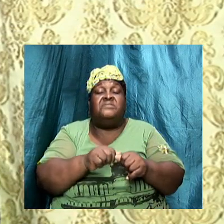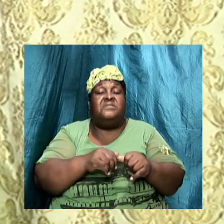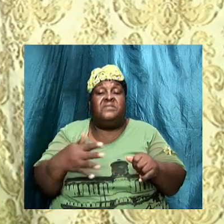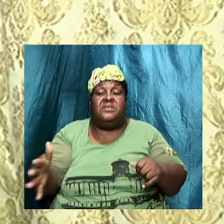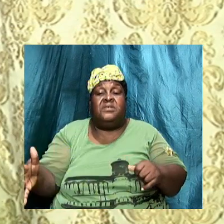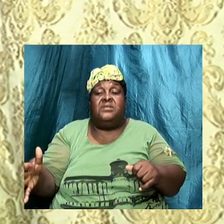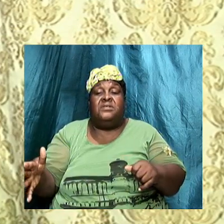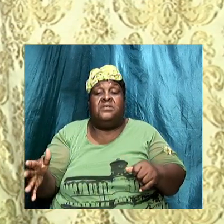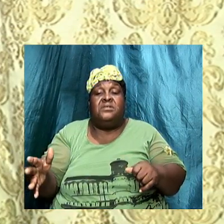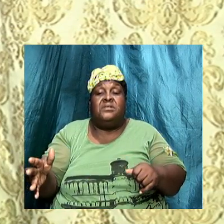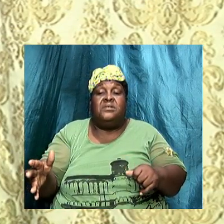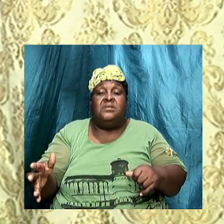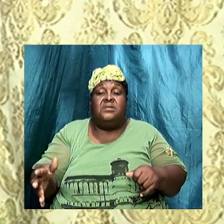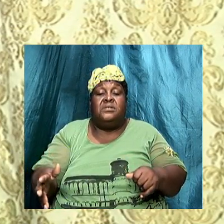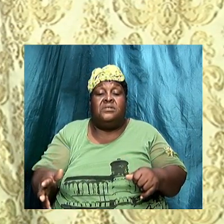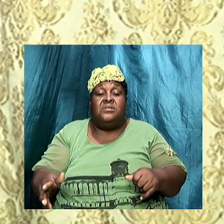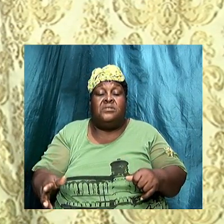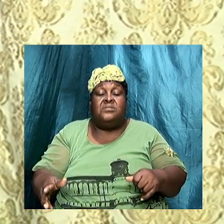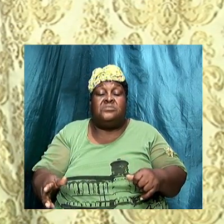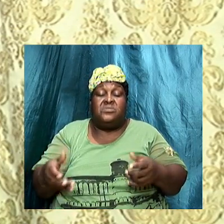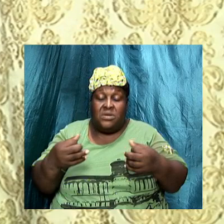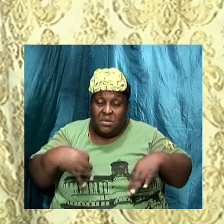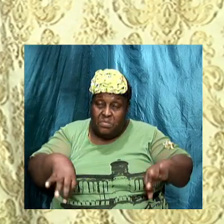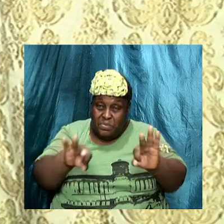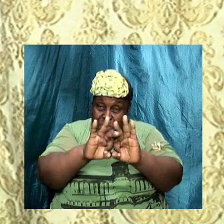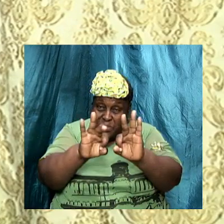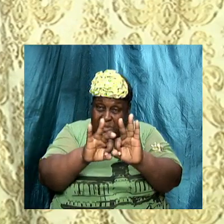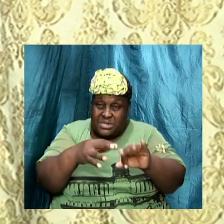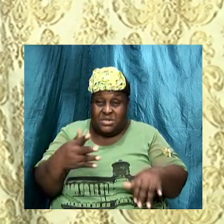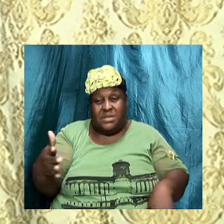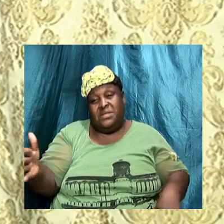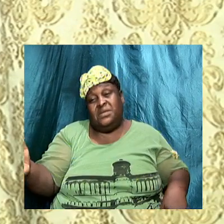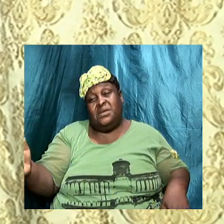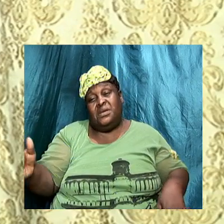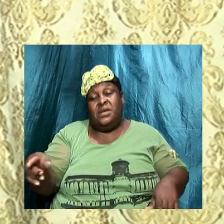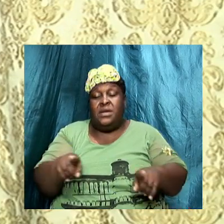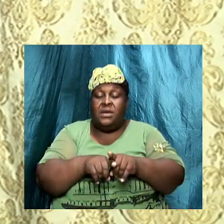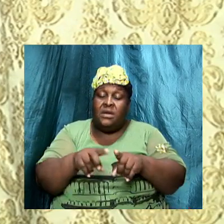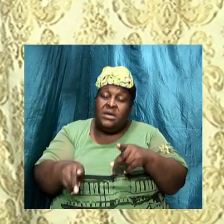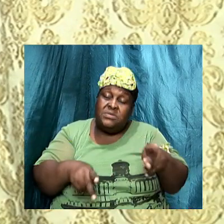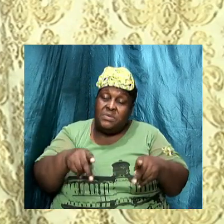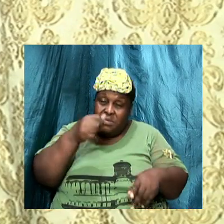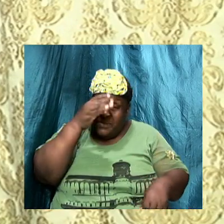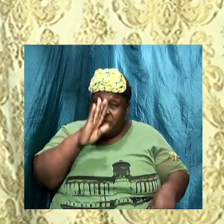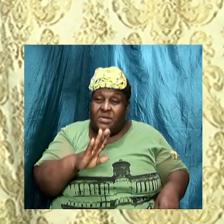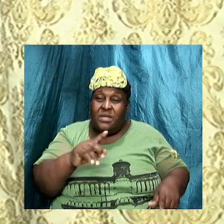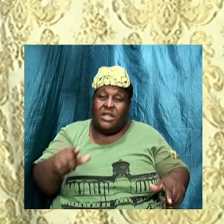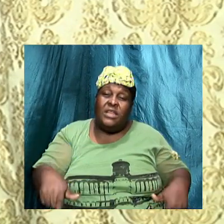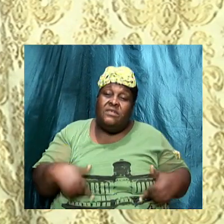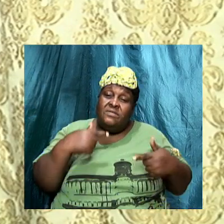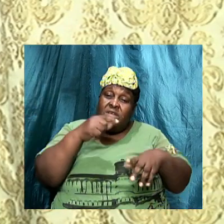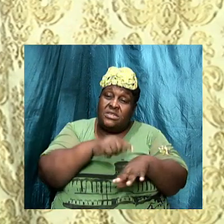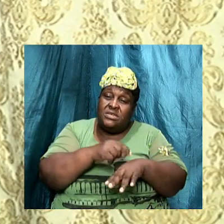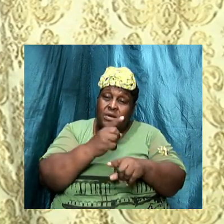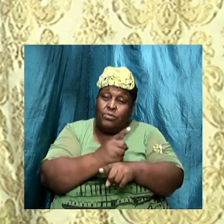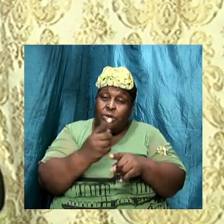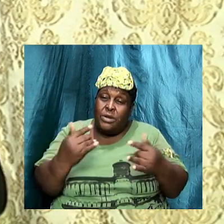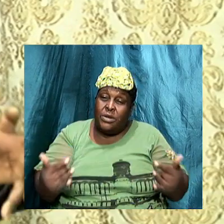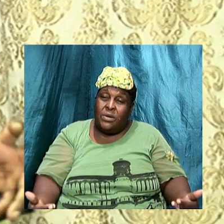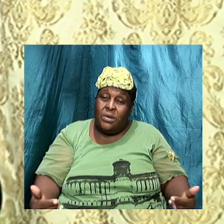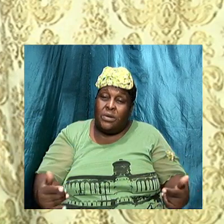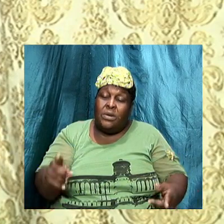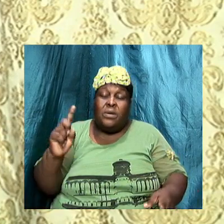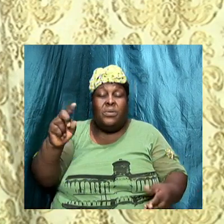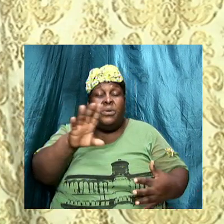some time but just to point out some important points because as people of God we are living in a time right now where the